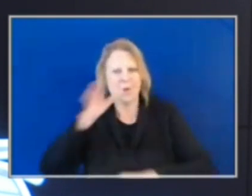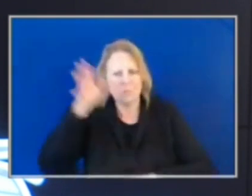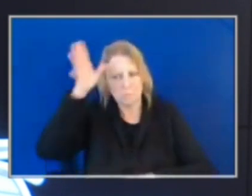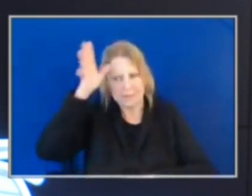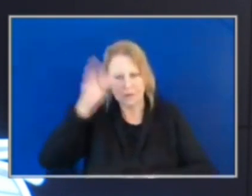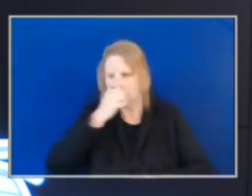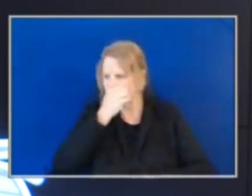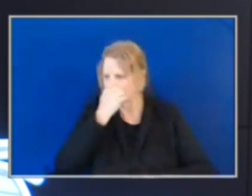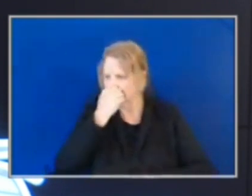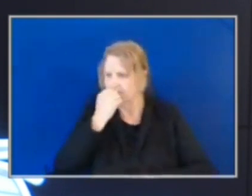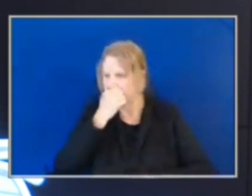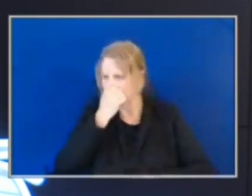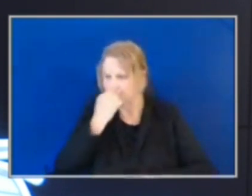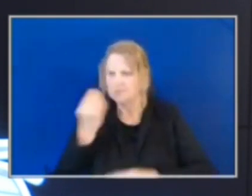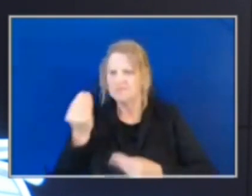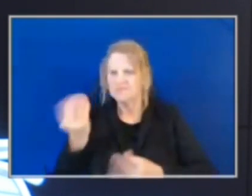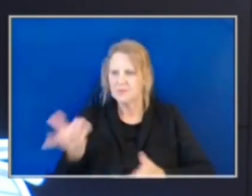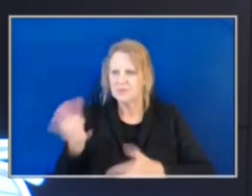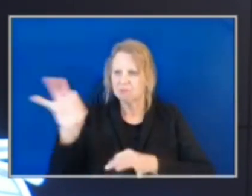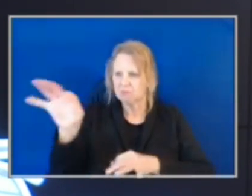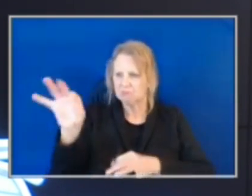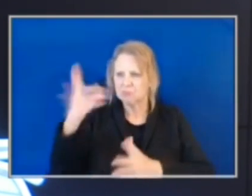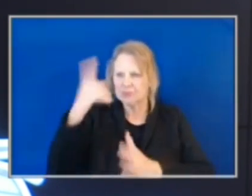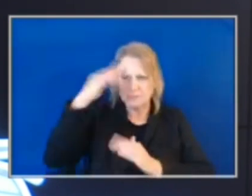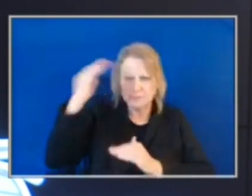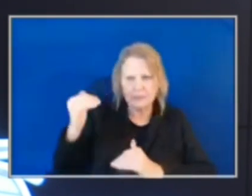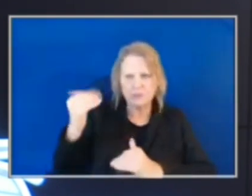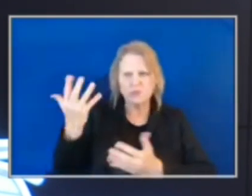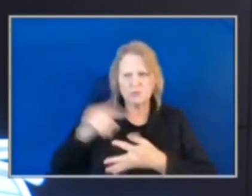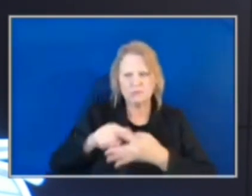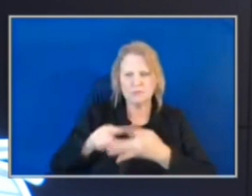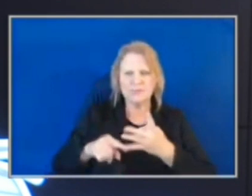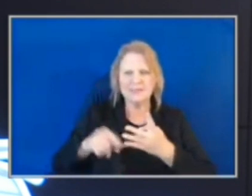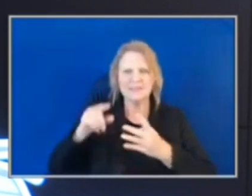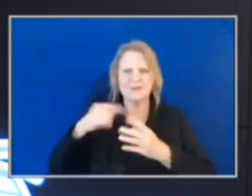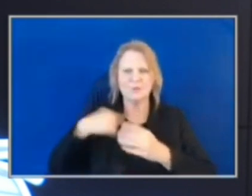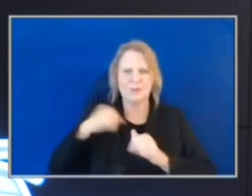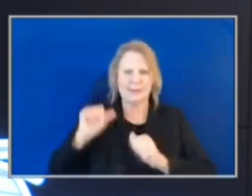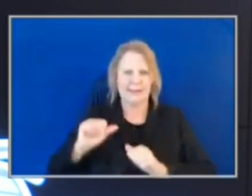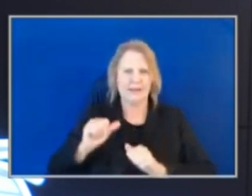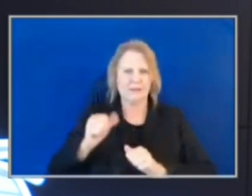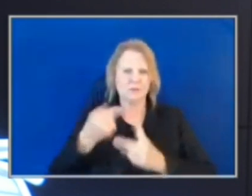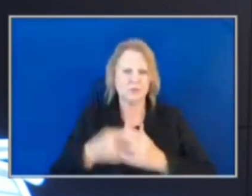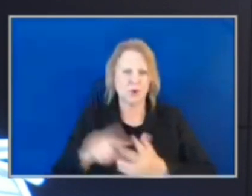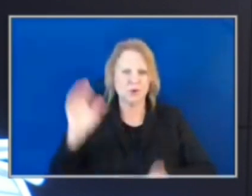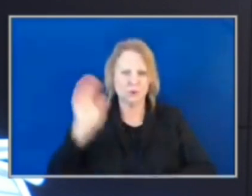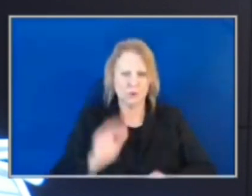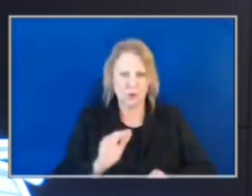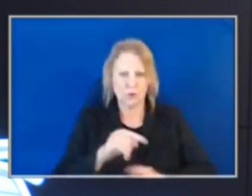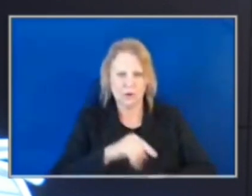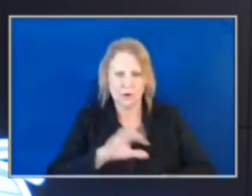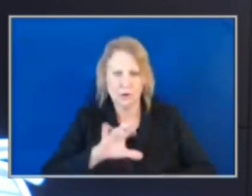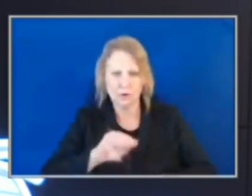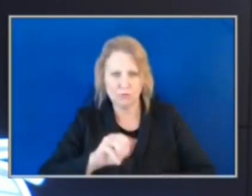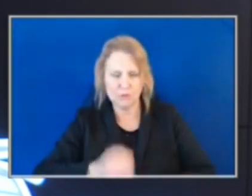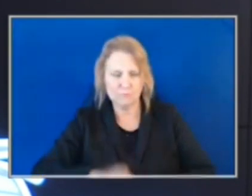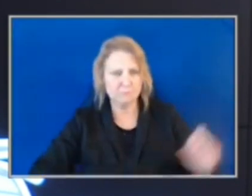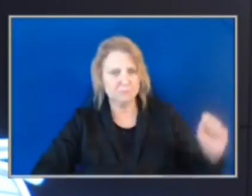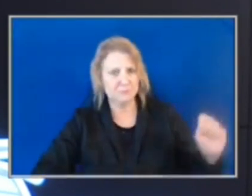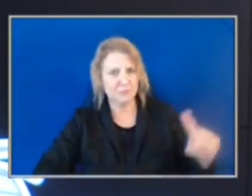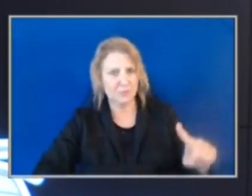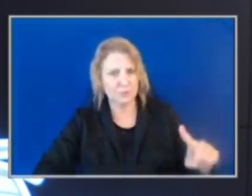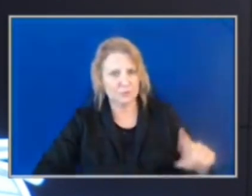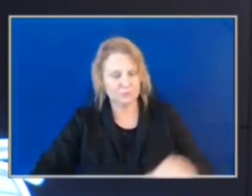those expectations like you're talking about. And that's where we can start lowering these crimes. Sounds like you deal with this a lot. Lexi Wilson with